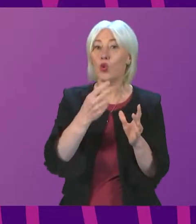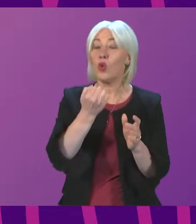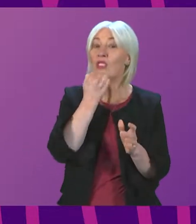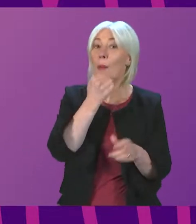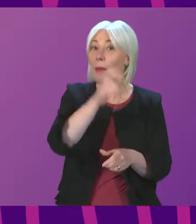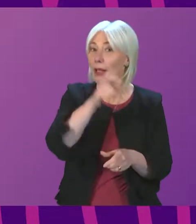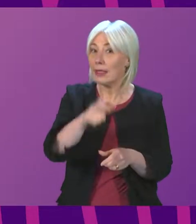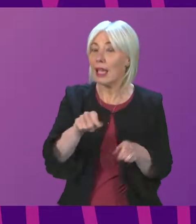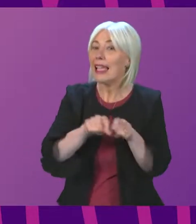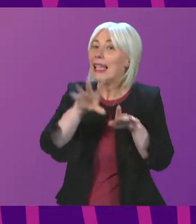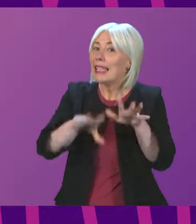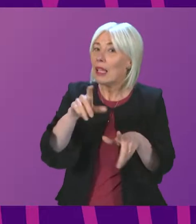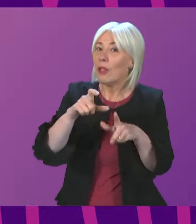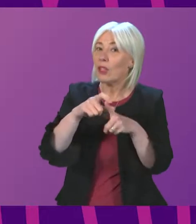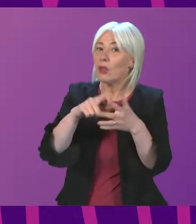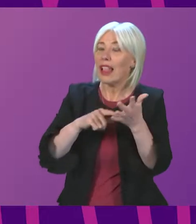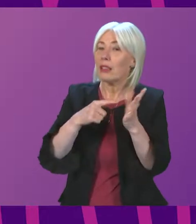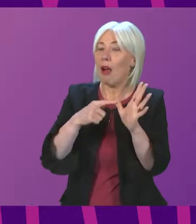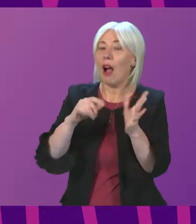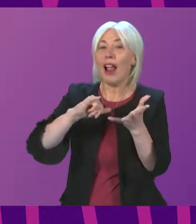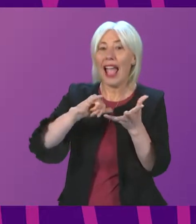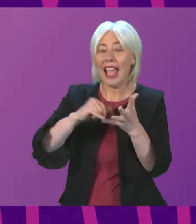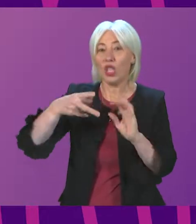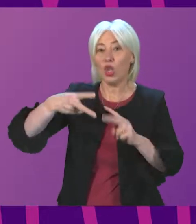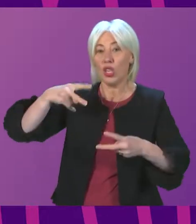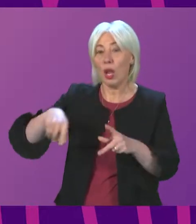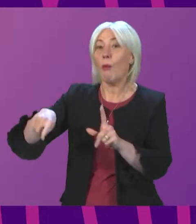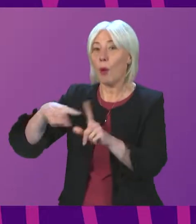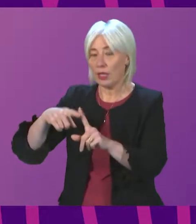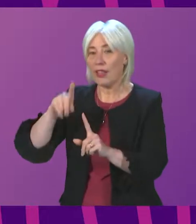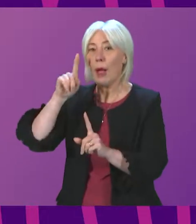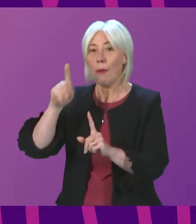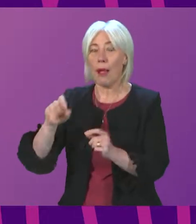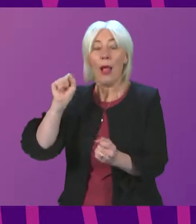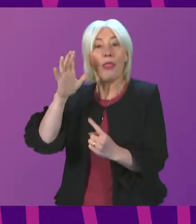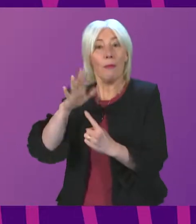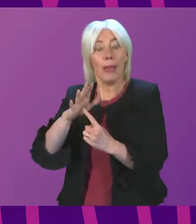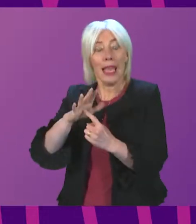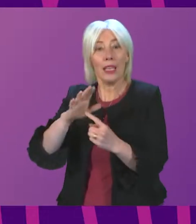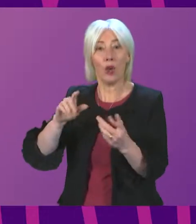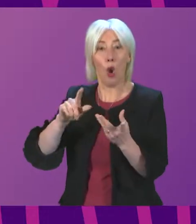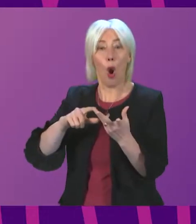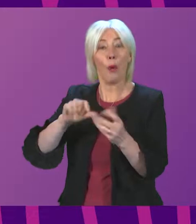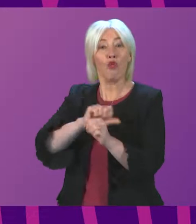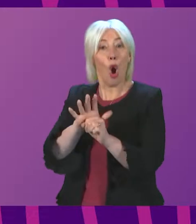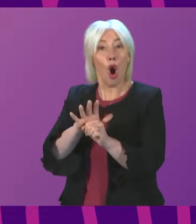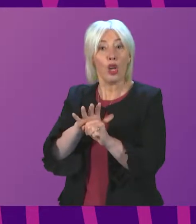which, like Delta, are S gene positive. Of course, in cases of the main Omicron variant, the S gene is absent.